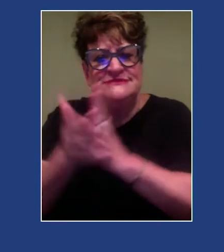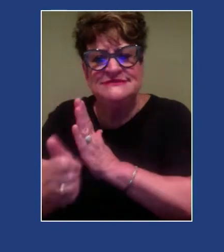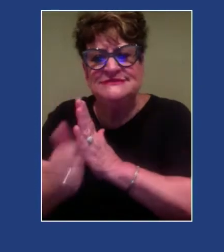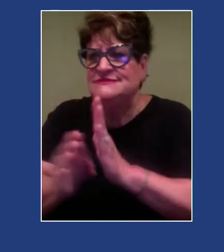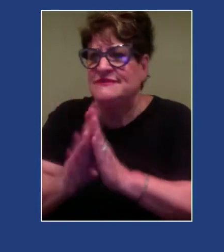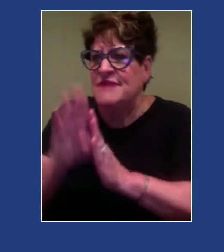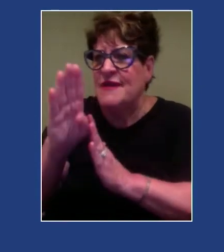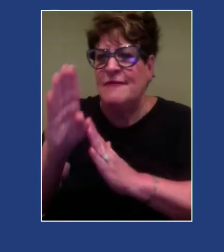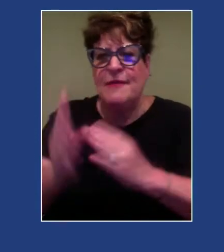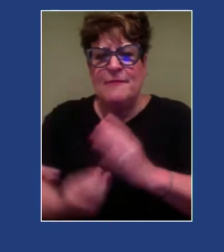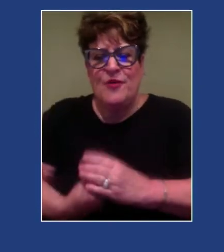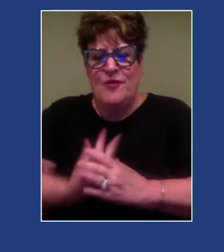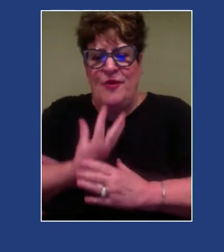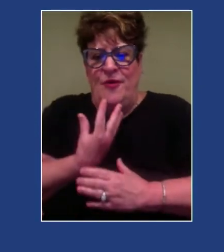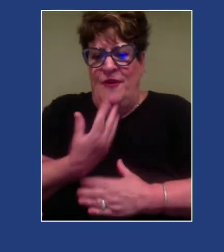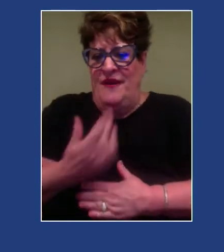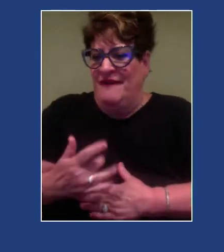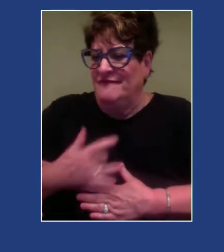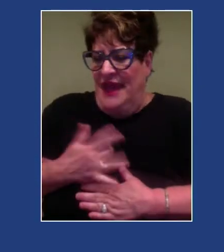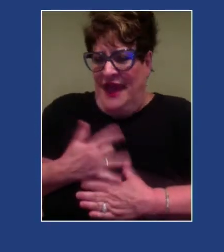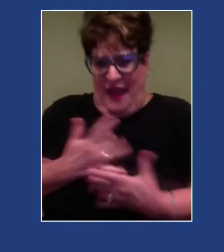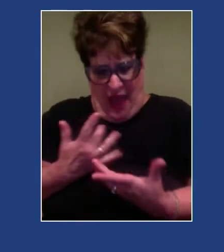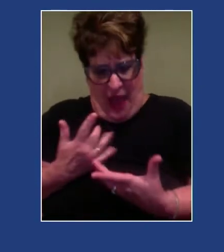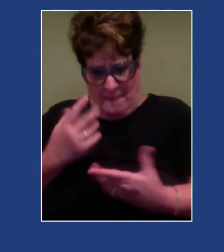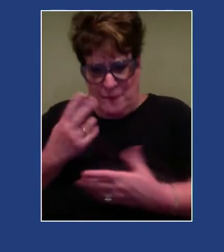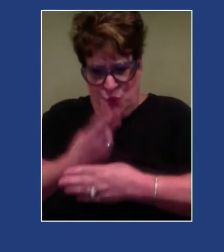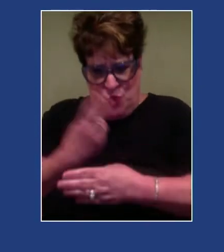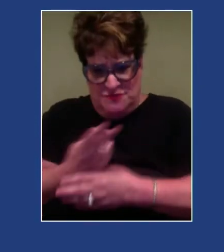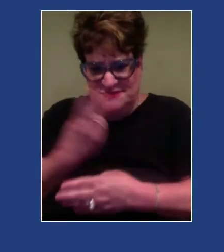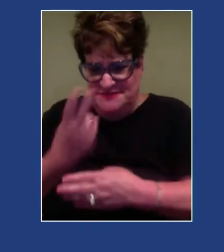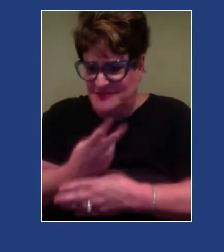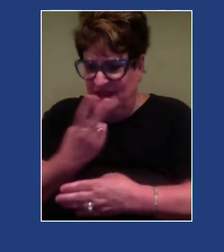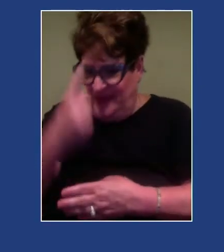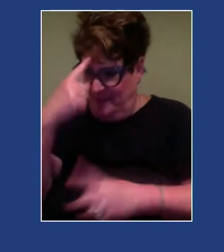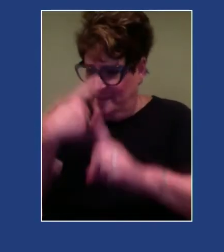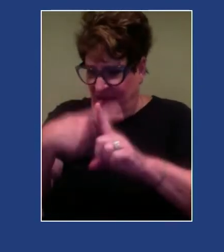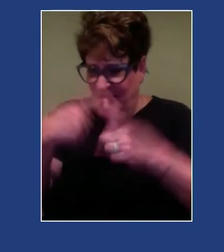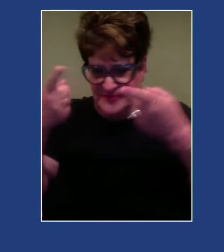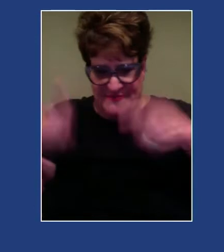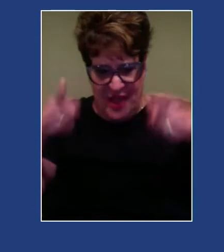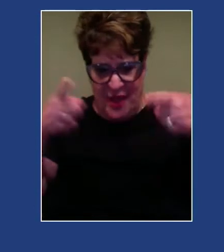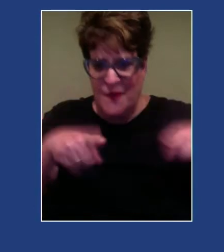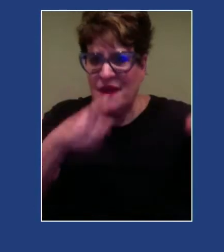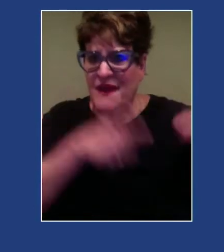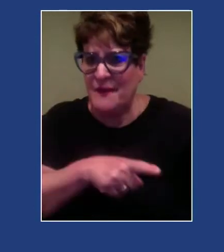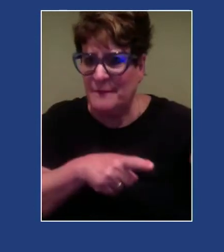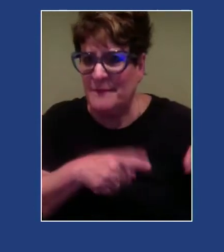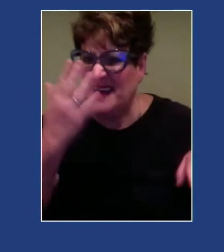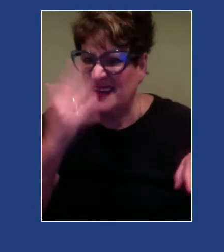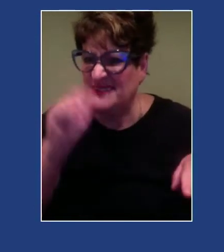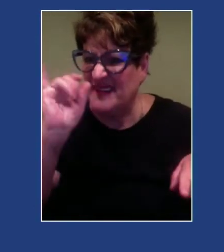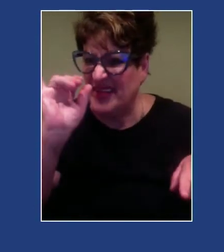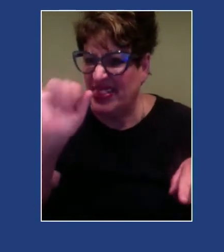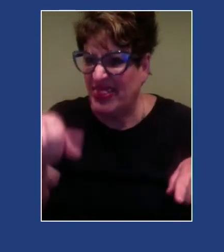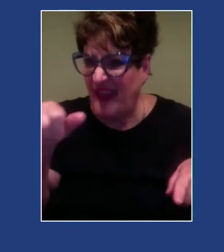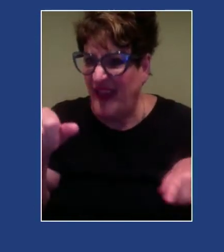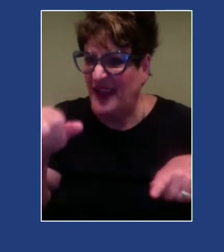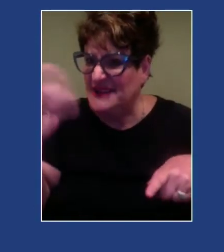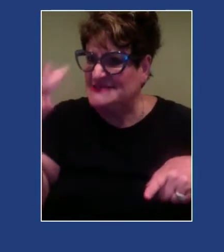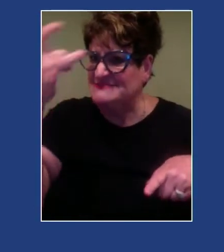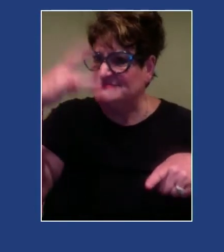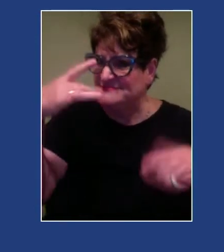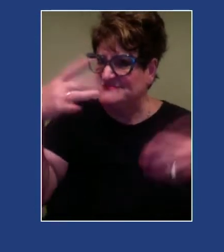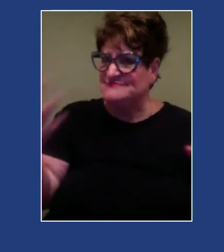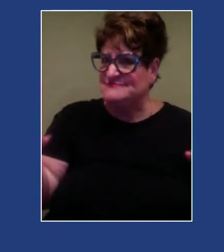see themselves actually using the things that they're learning and having positive outcomes because of it. I have to be able to set a clear